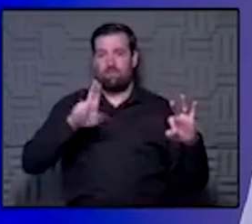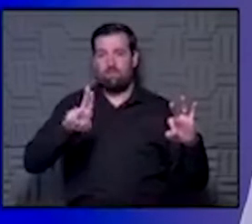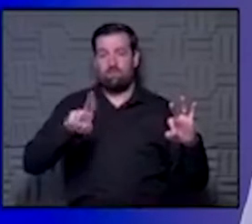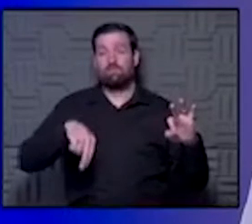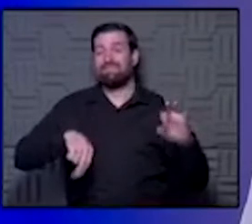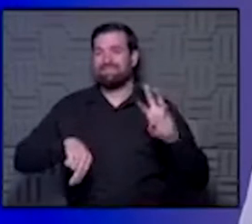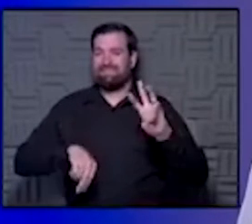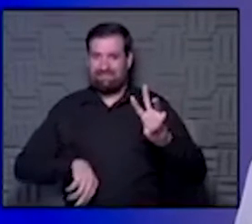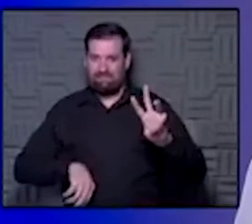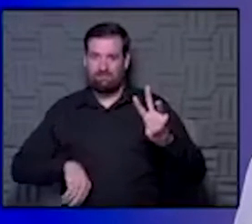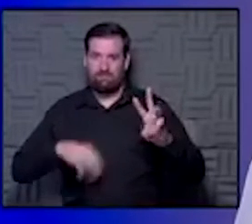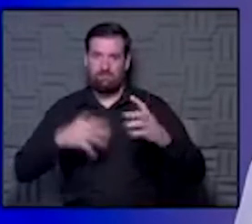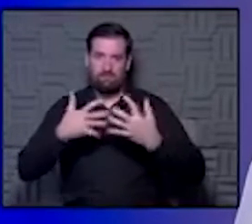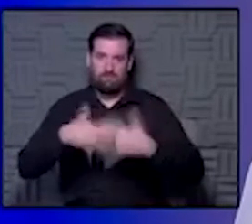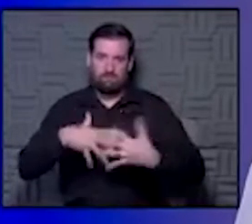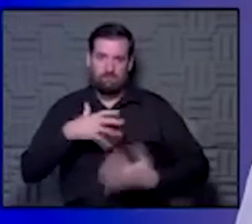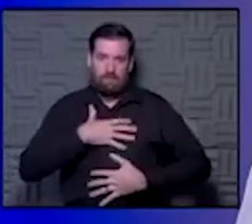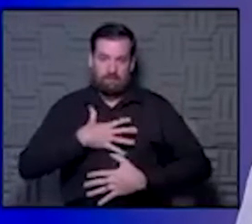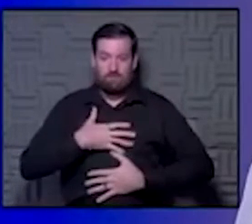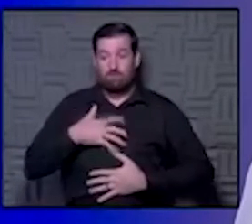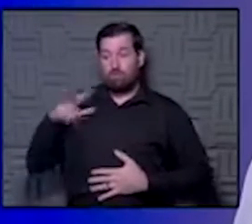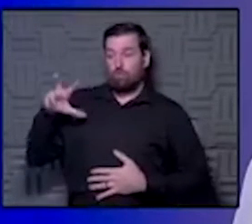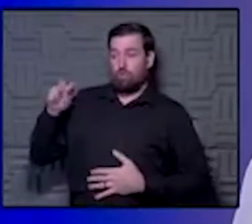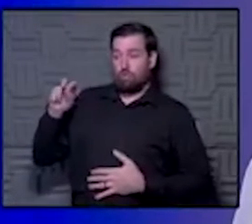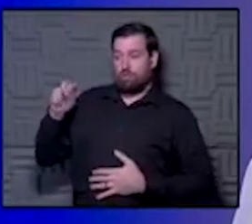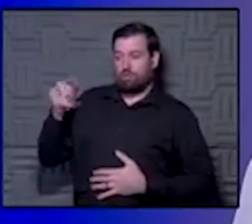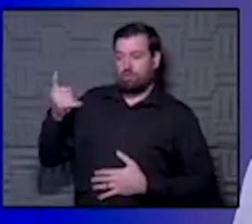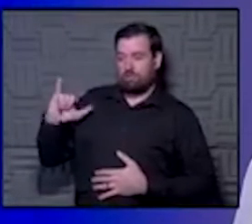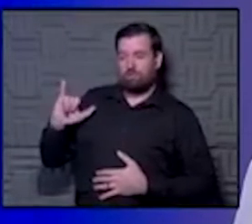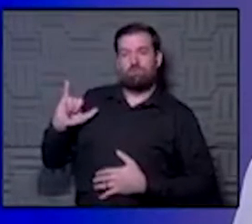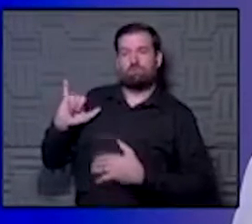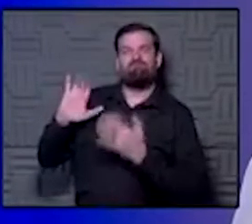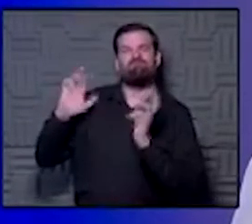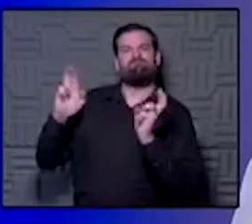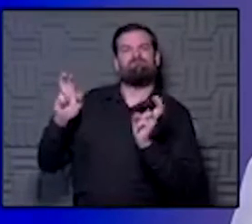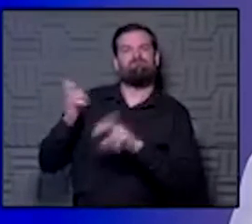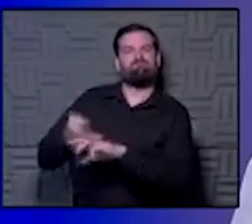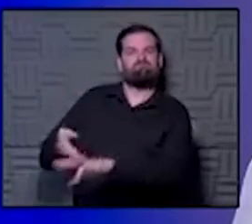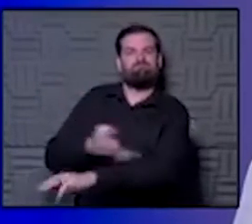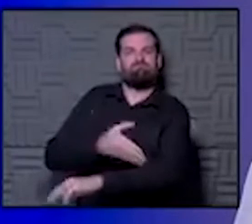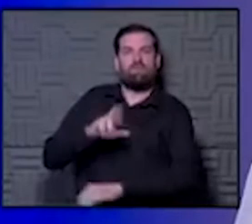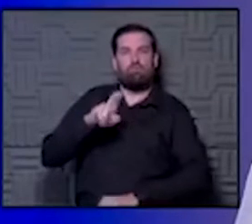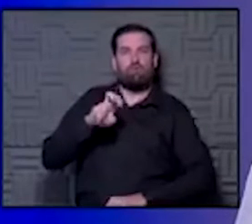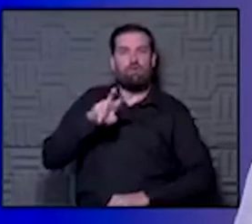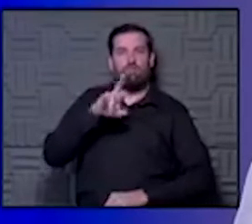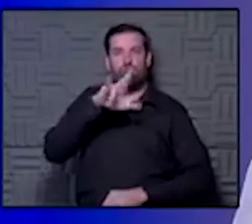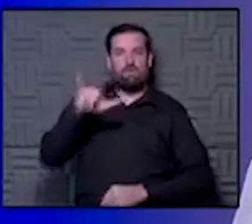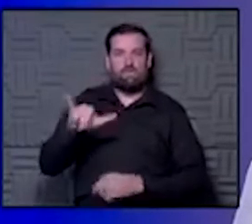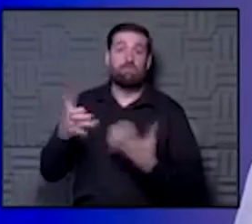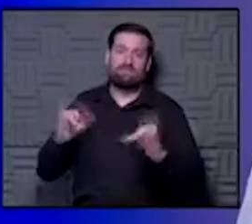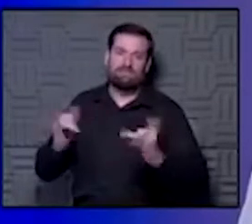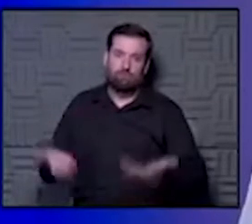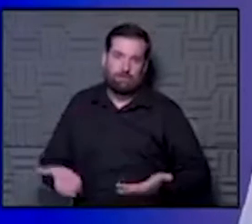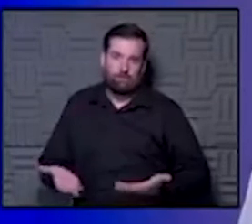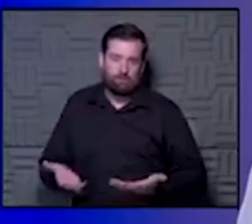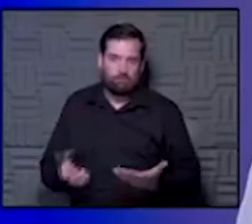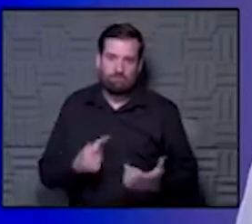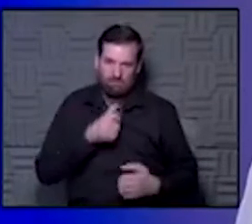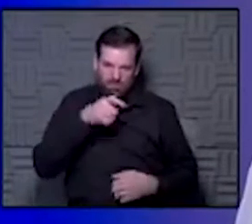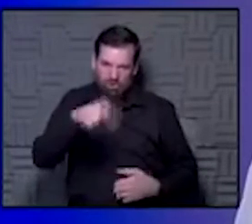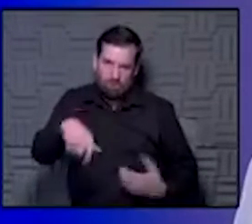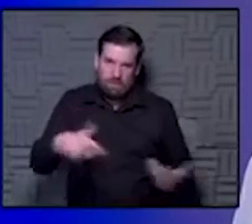of those on the ventilator. We do have 30 that are still considered in that recovery period, so still here in the hospital that really shouldn't be.